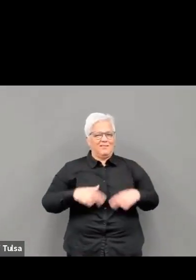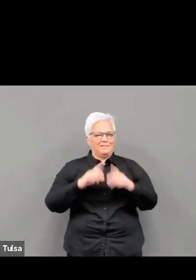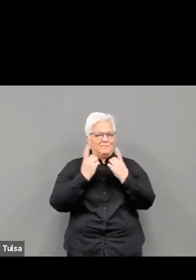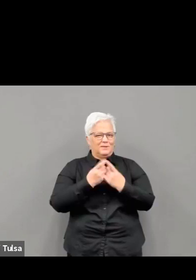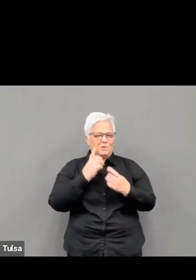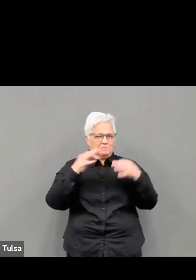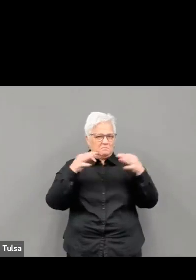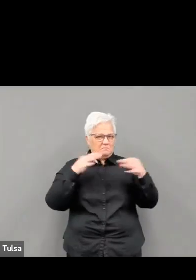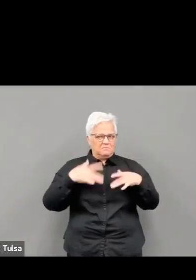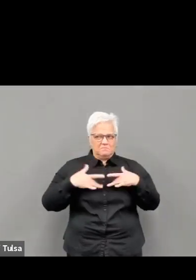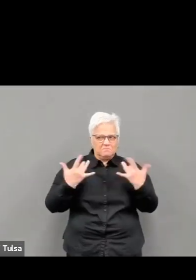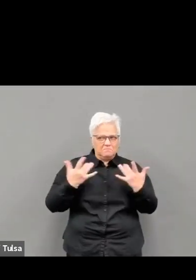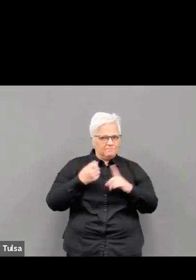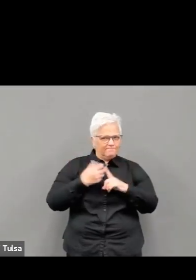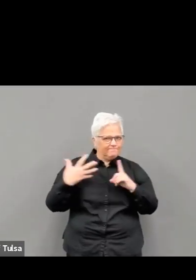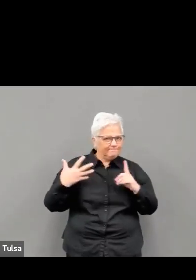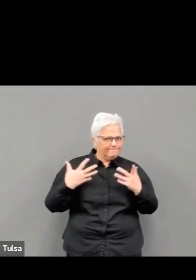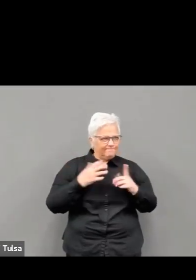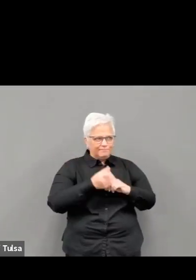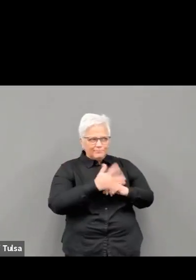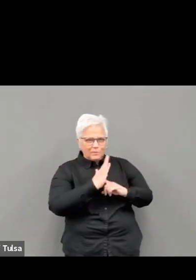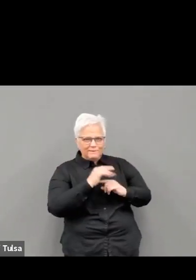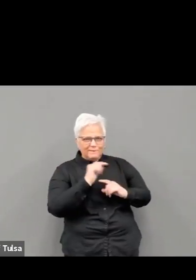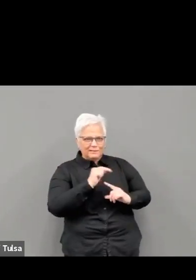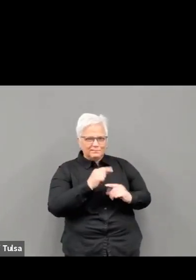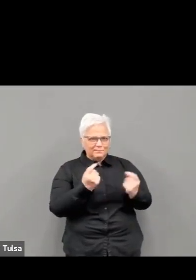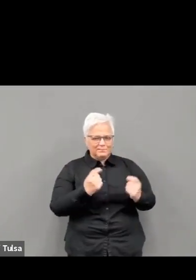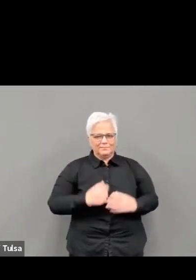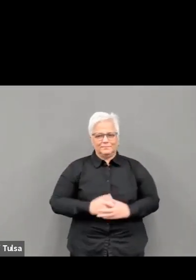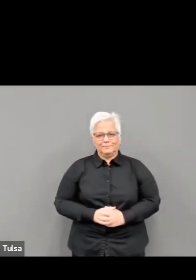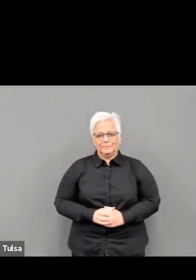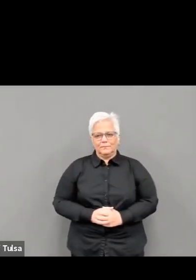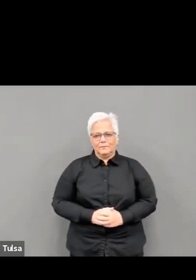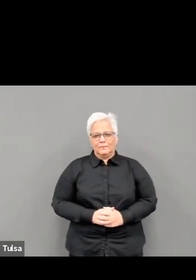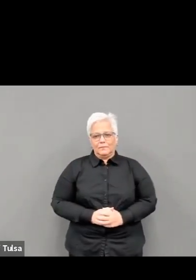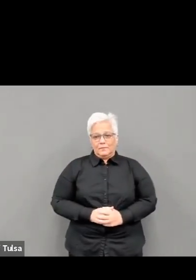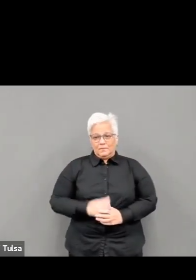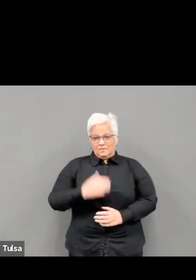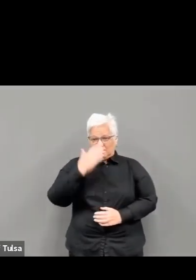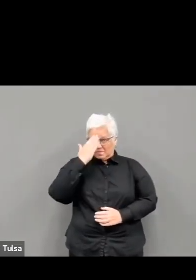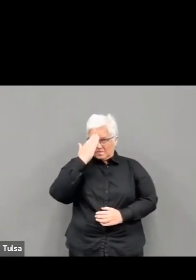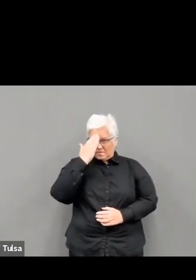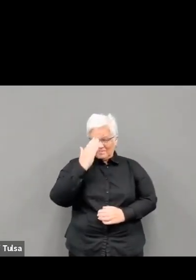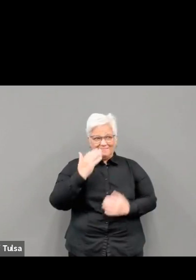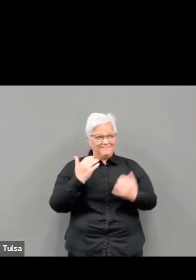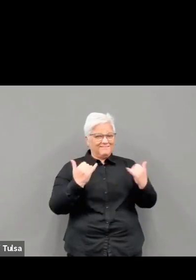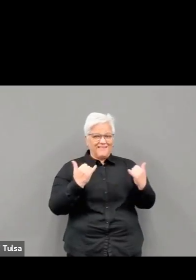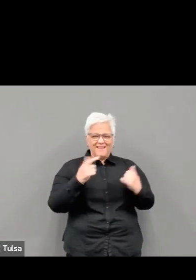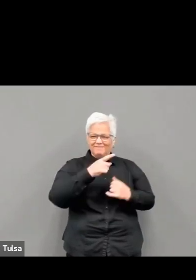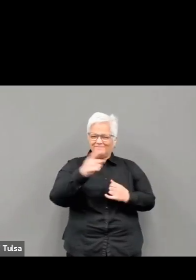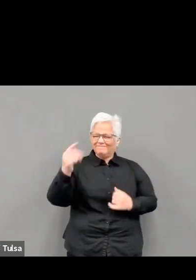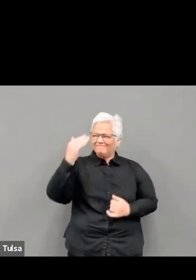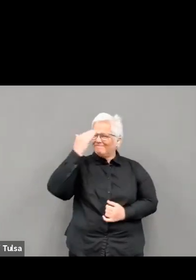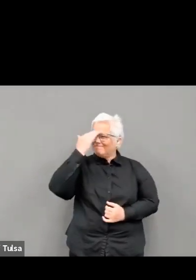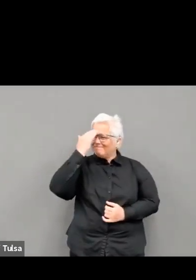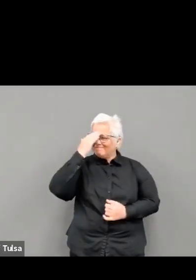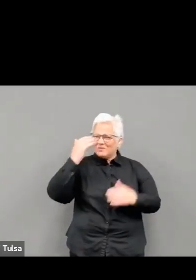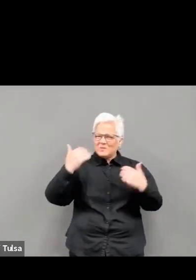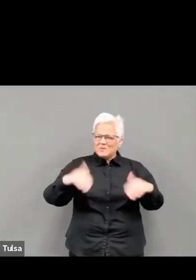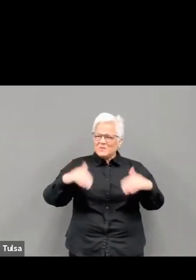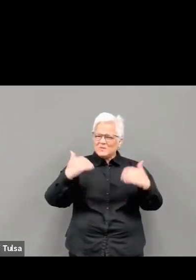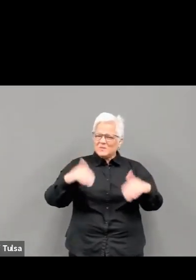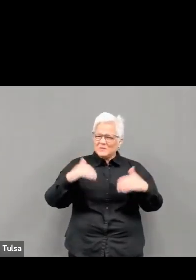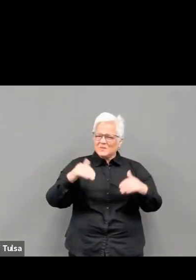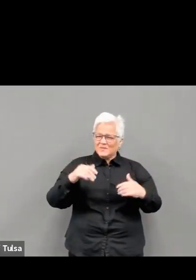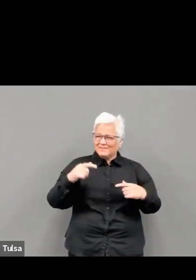Thank you, Brian, and thank you, Reverend Moore, for those heartfelt words. I think we all need to hear that. I think everyone knows, but